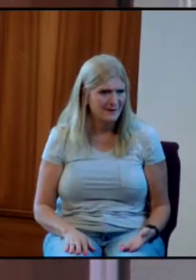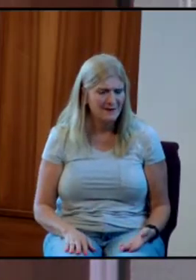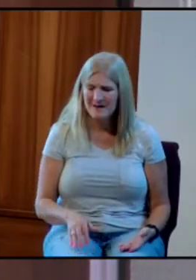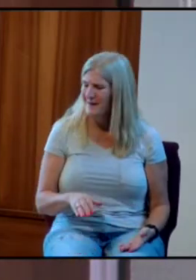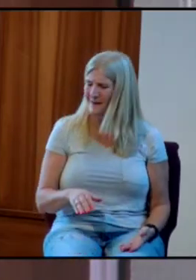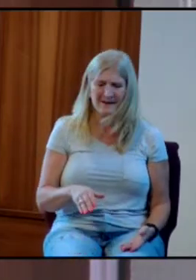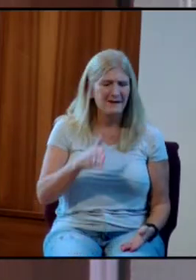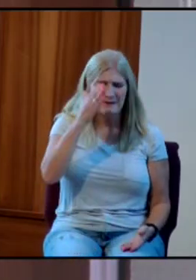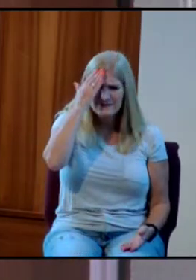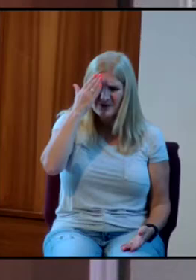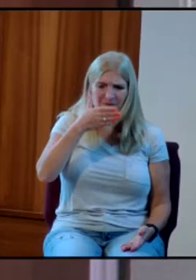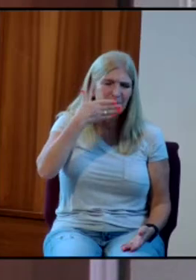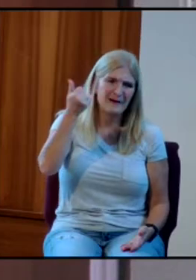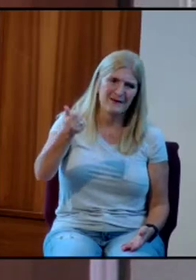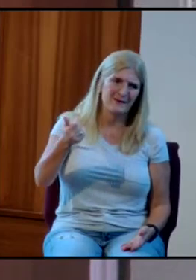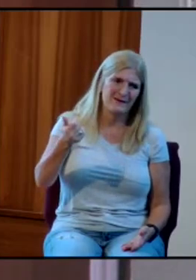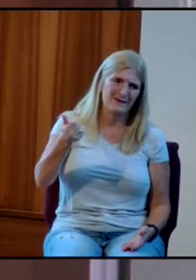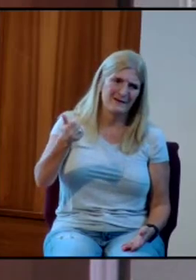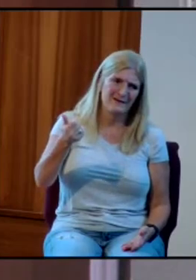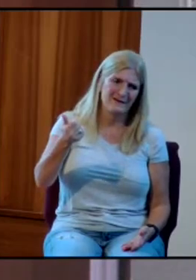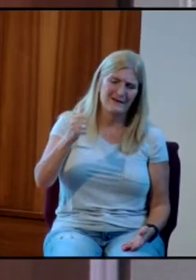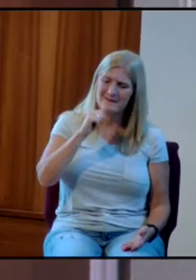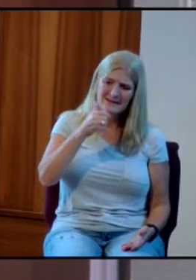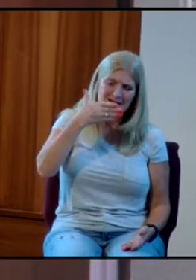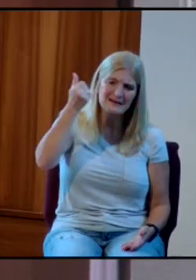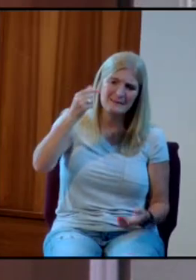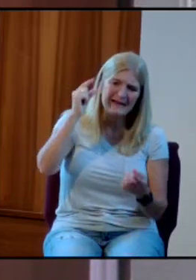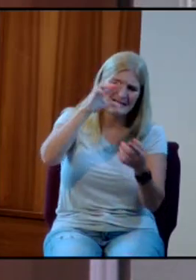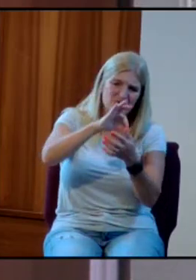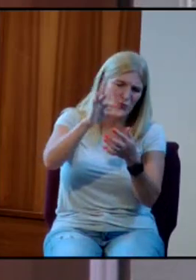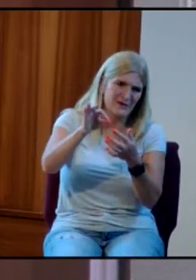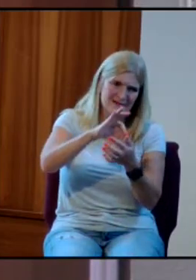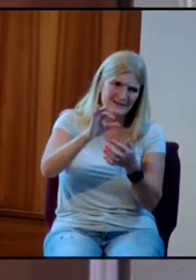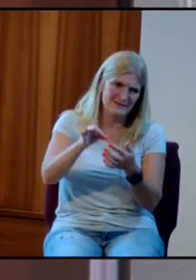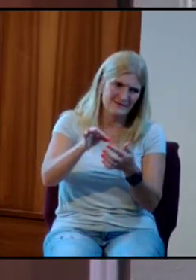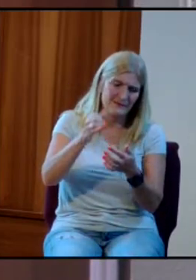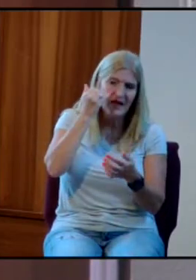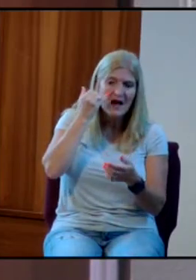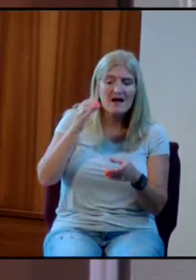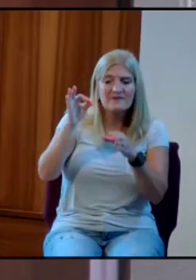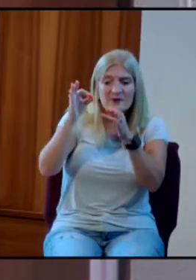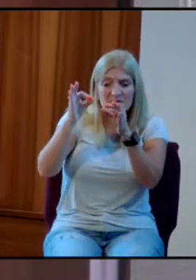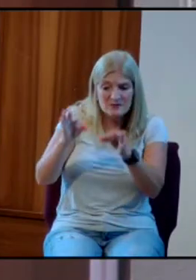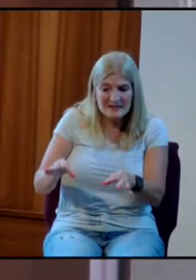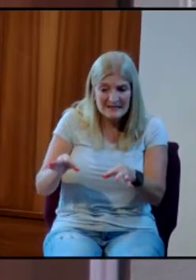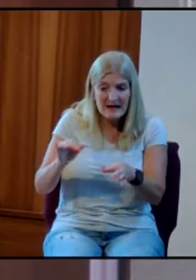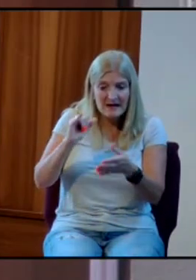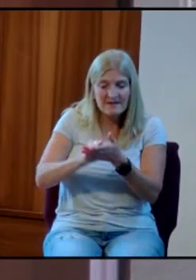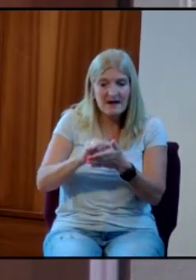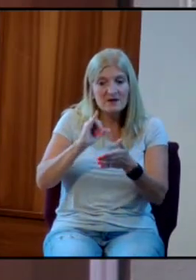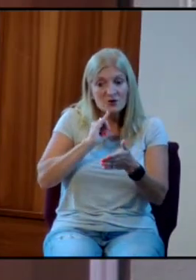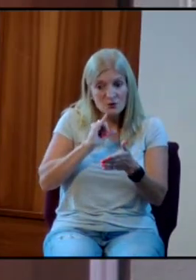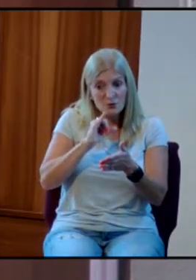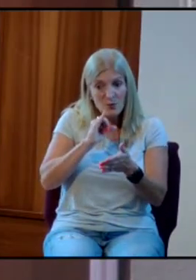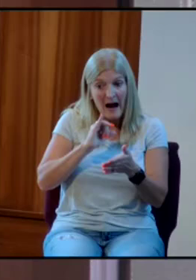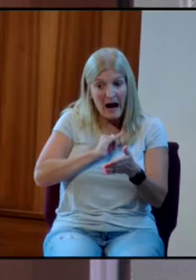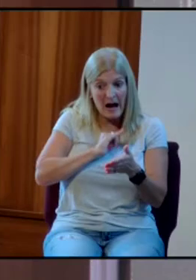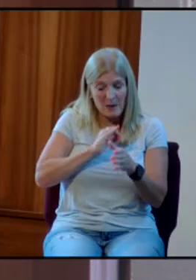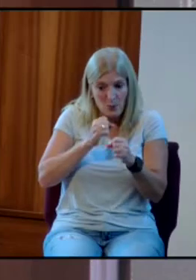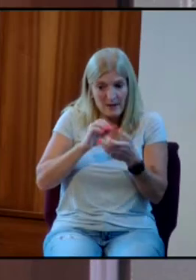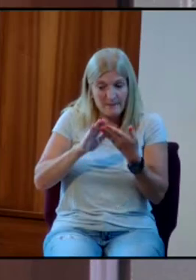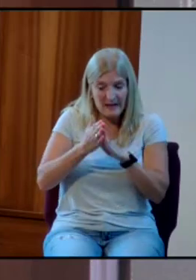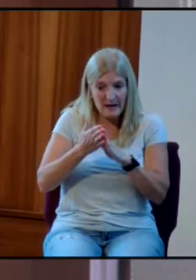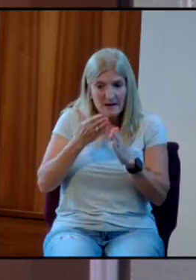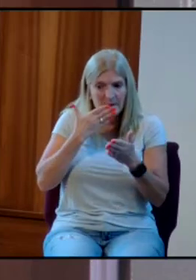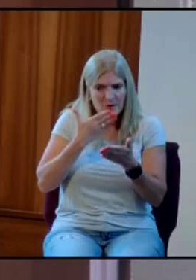not your best option. If you have made up your mind you really want to be a solid person, you